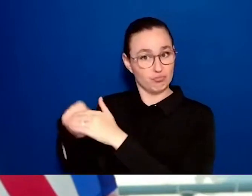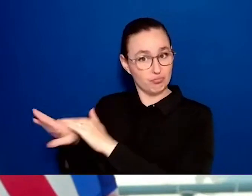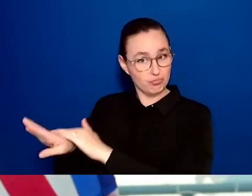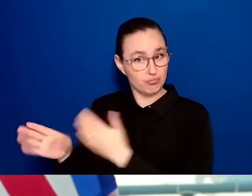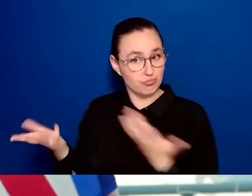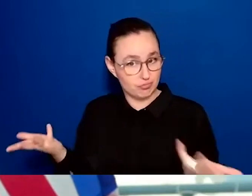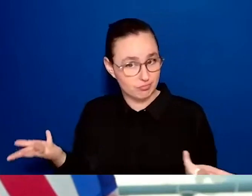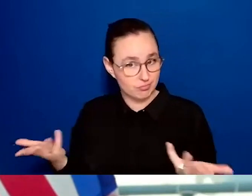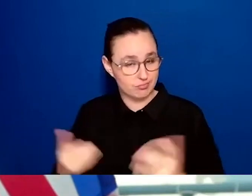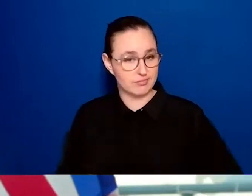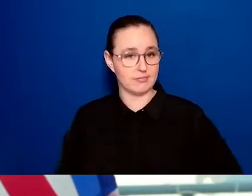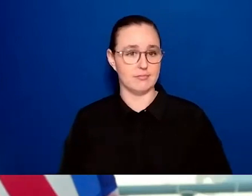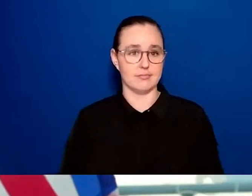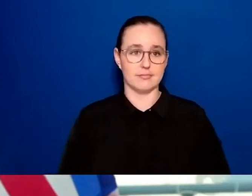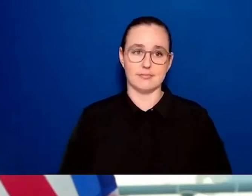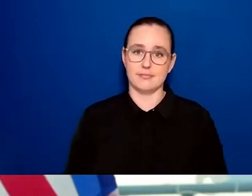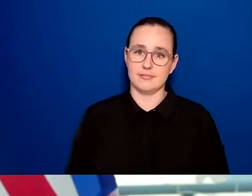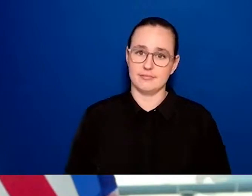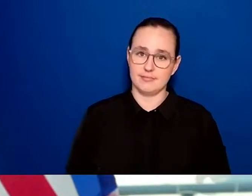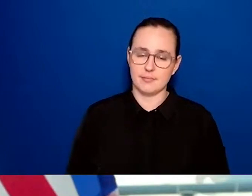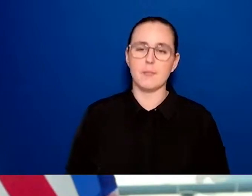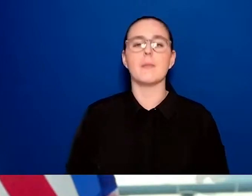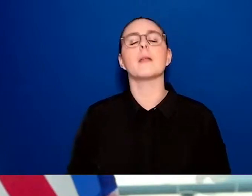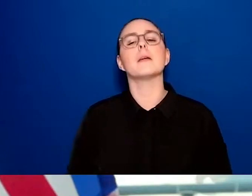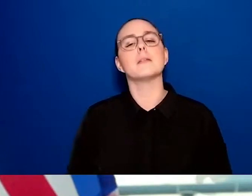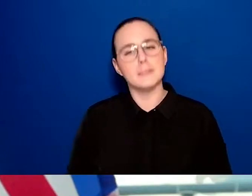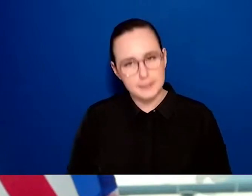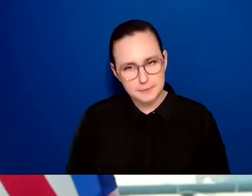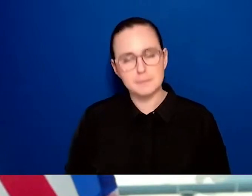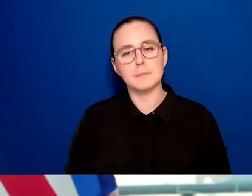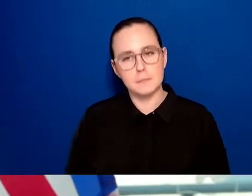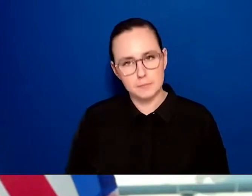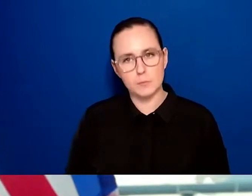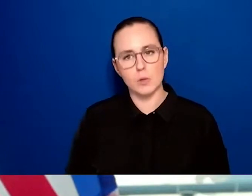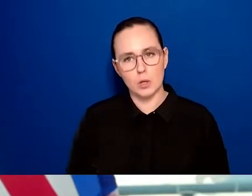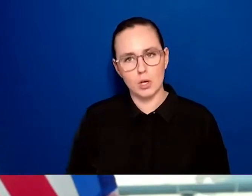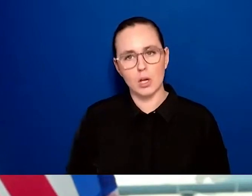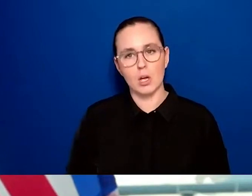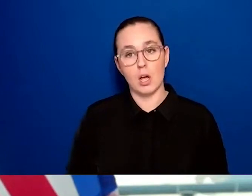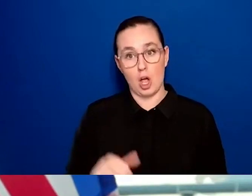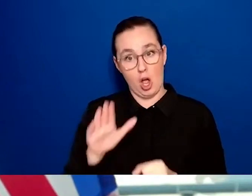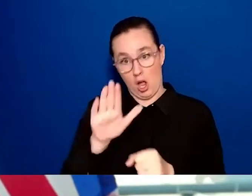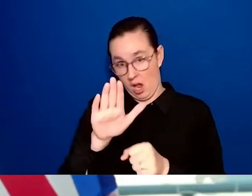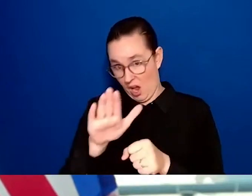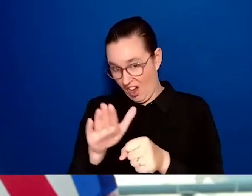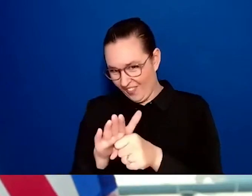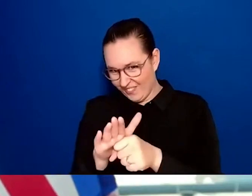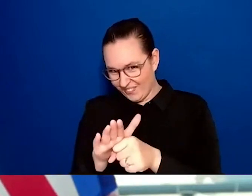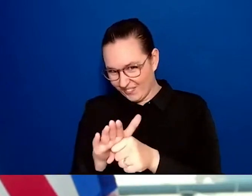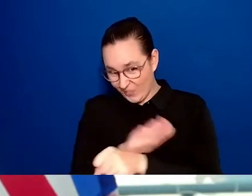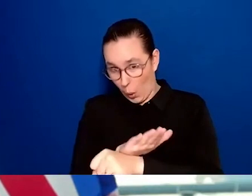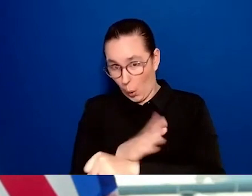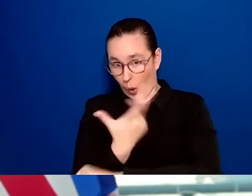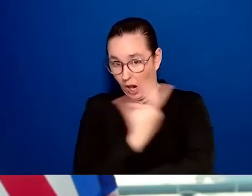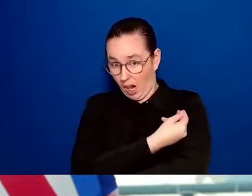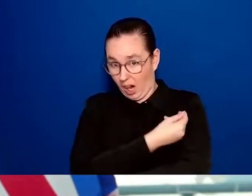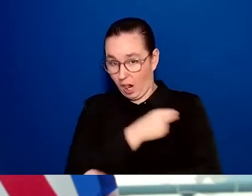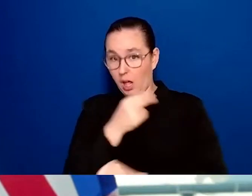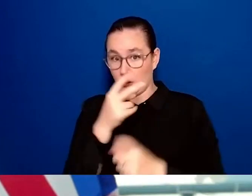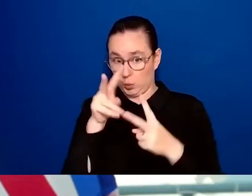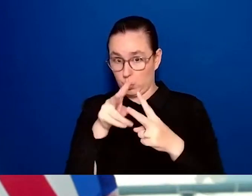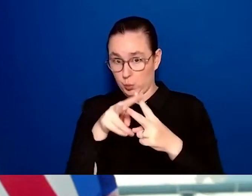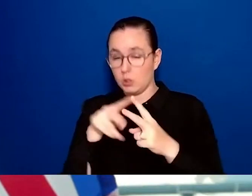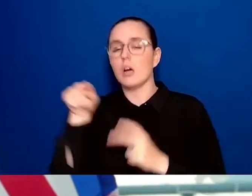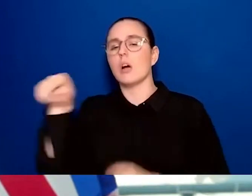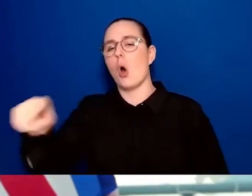you don't have to be fully vaccinated until October. In interior health, given the level of transmission that is